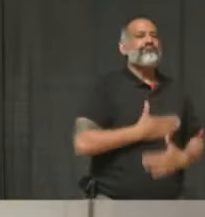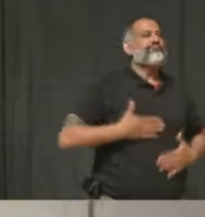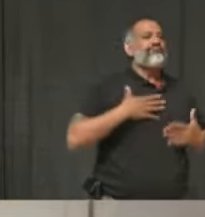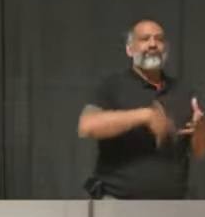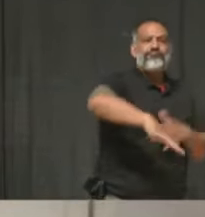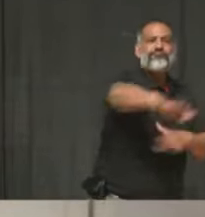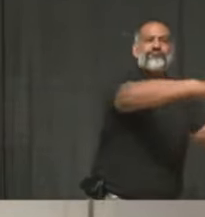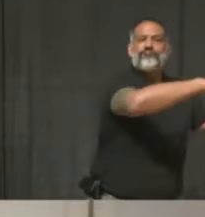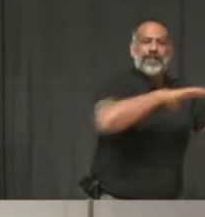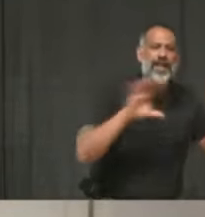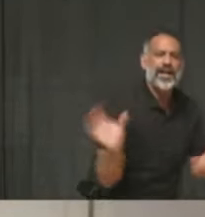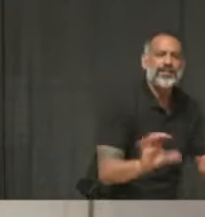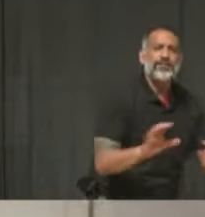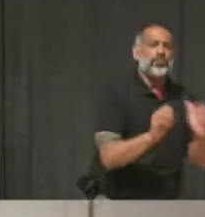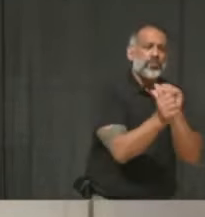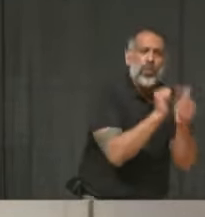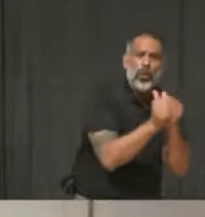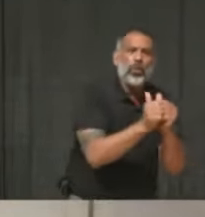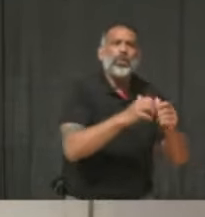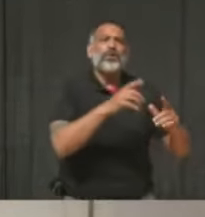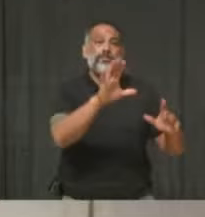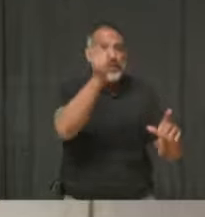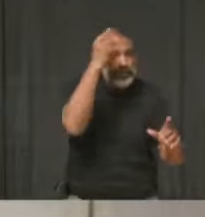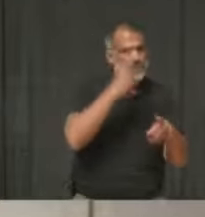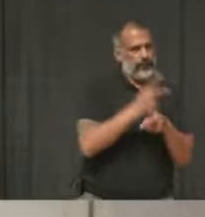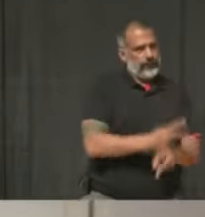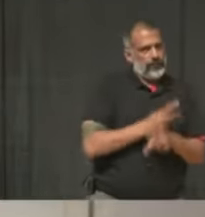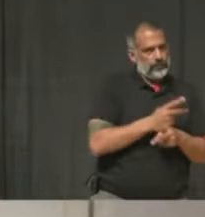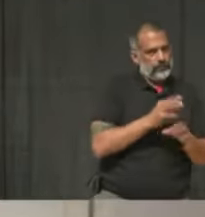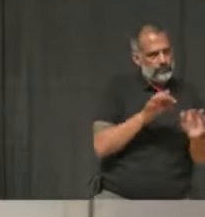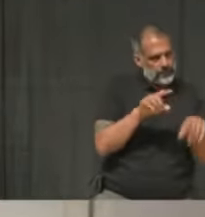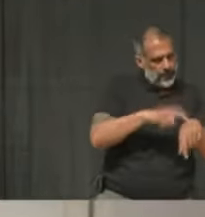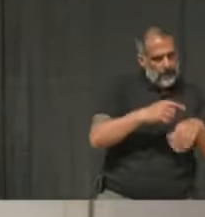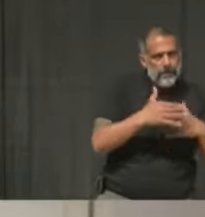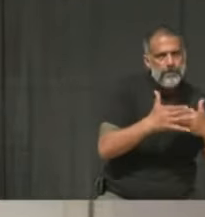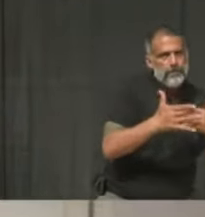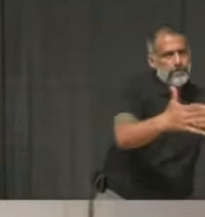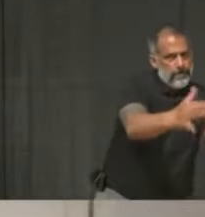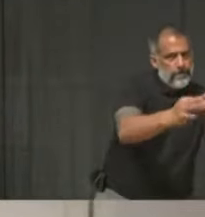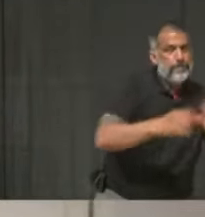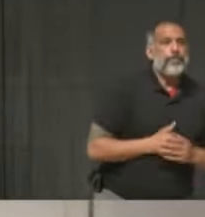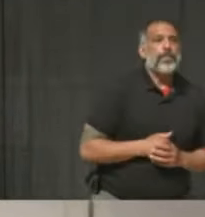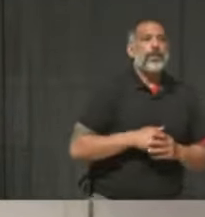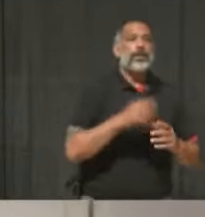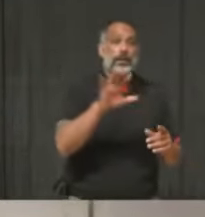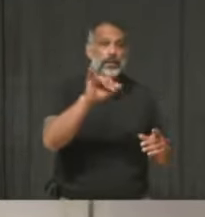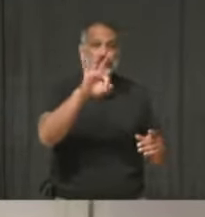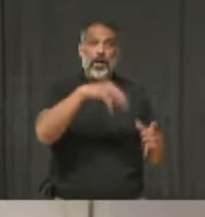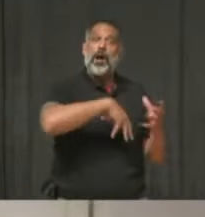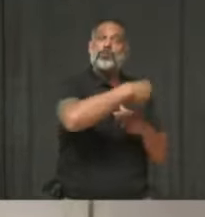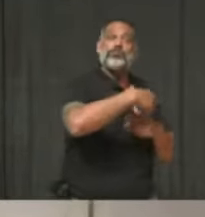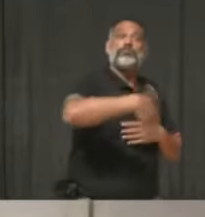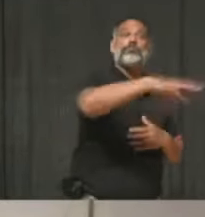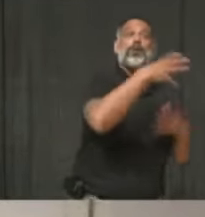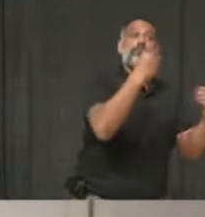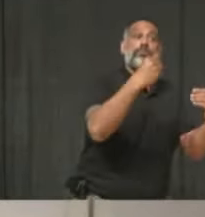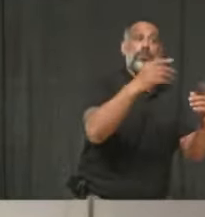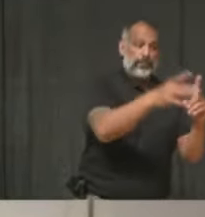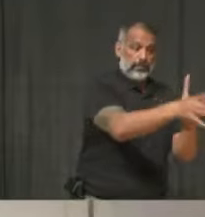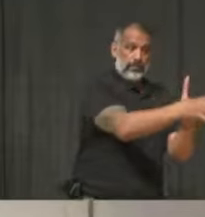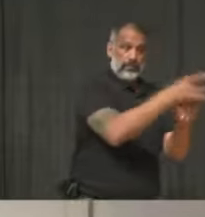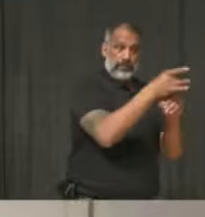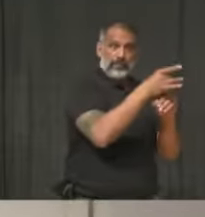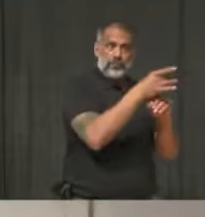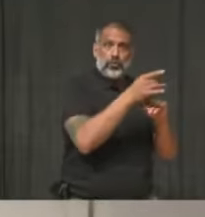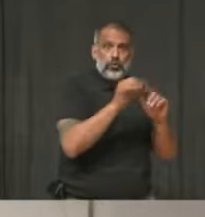of course do that safely. Especially with the new variants, know, the risk is not zero if you're outdoors, so you just can't let things